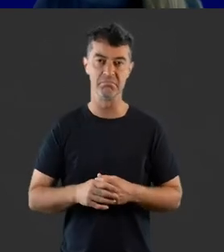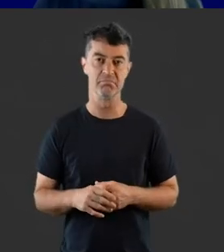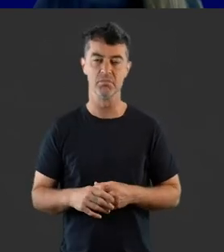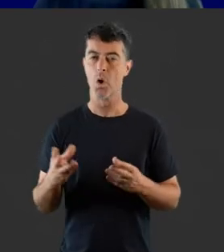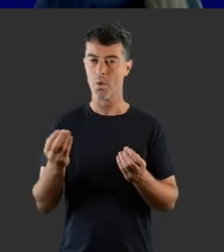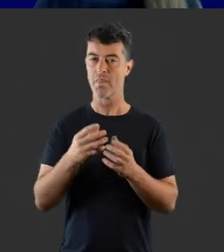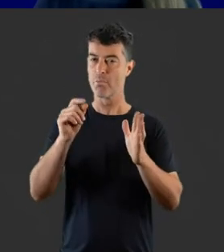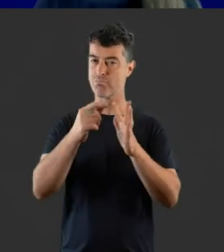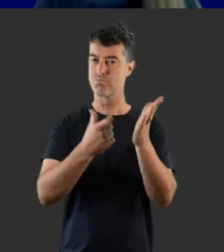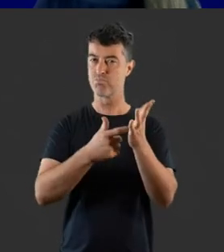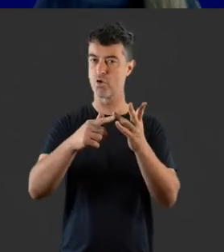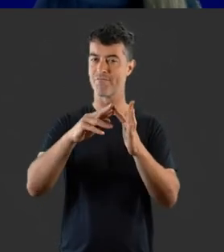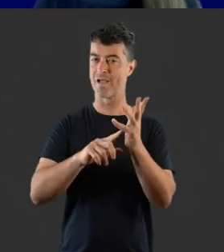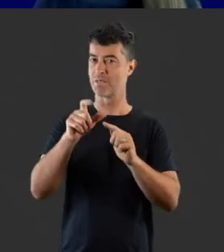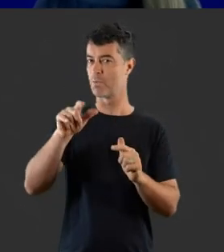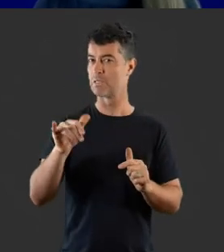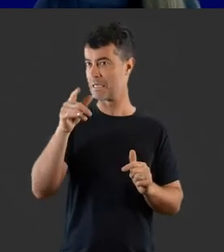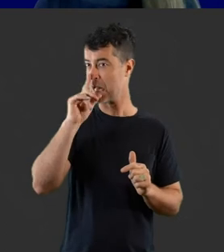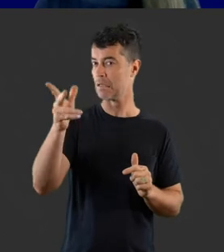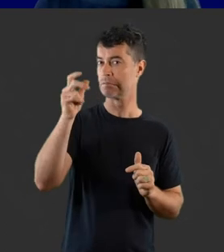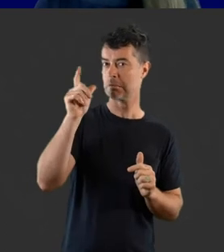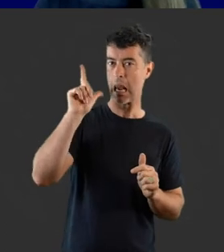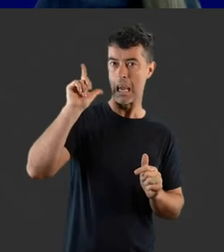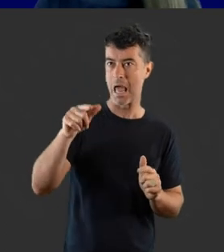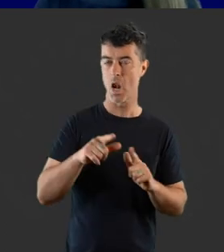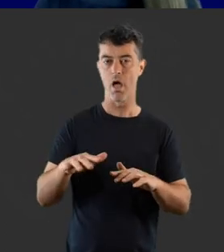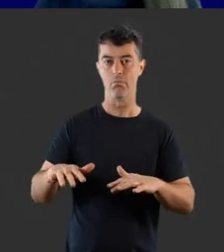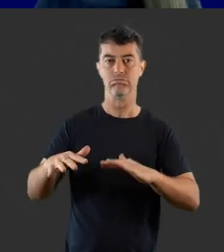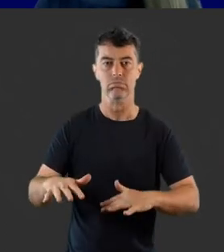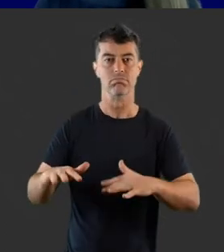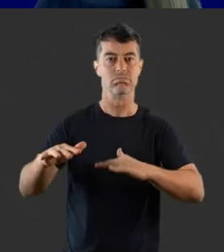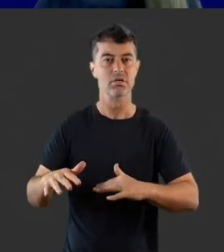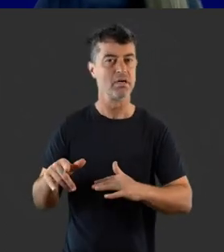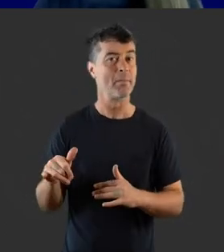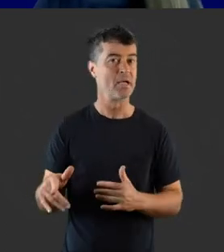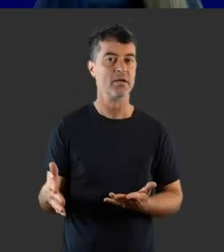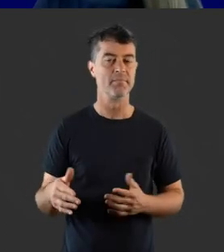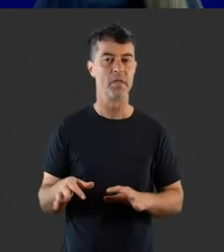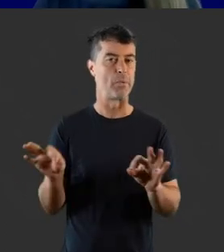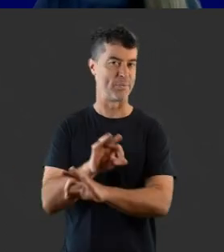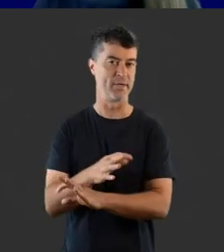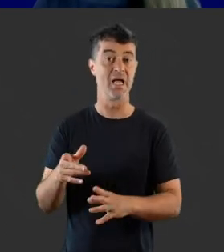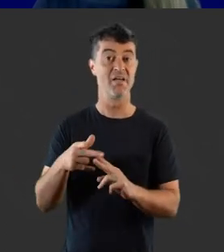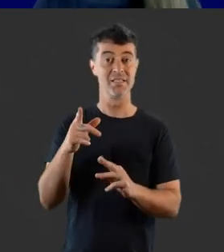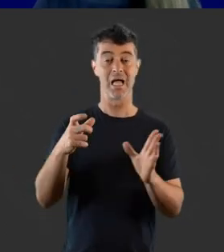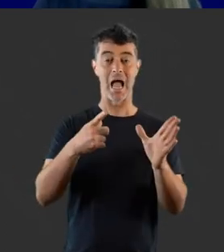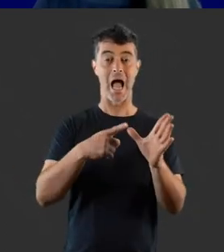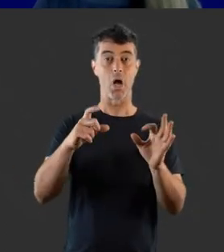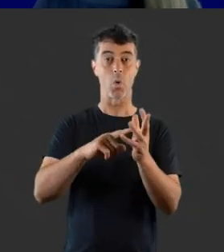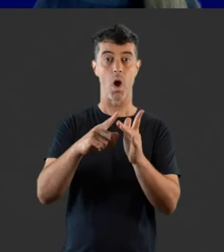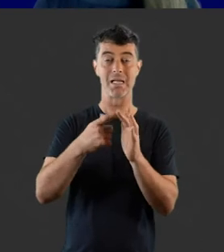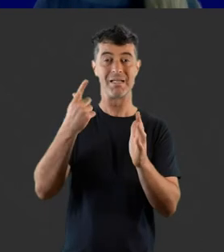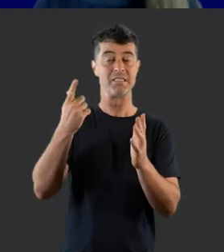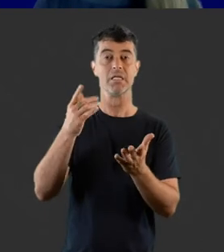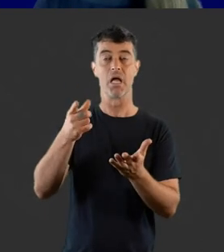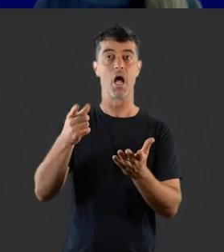With a profound loss, a person may perceive loud sounds as vibration. If this is an acquired loss,